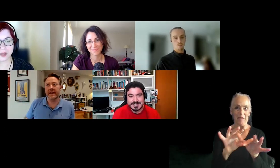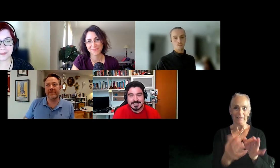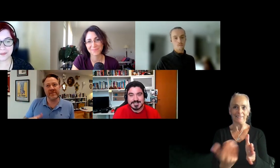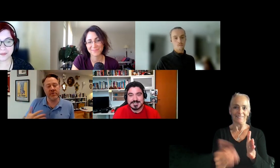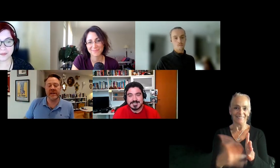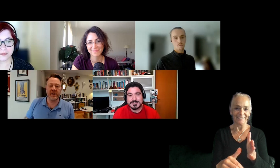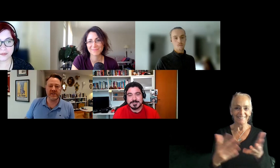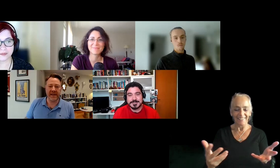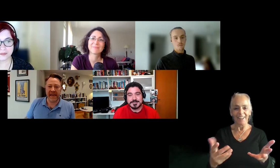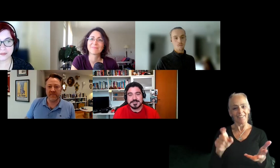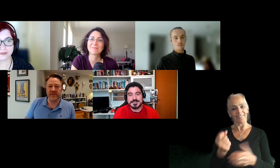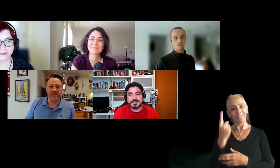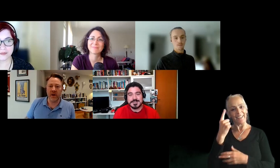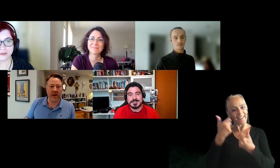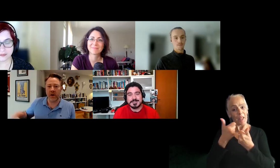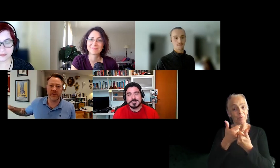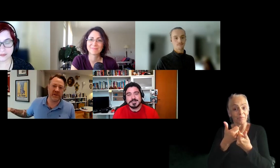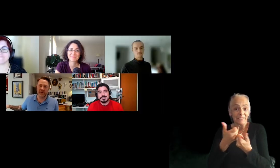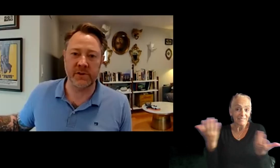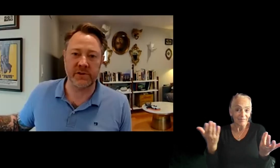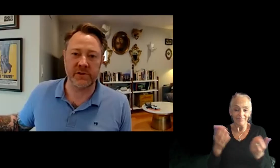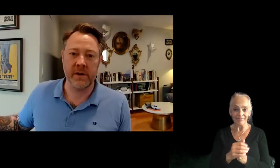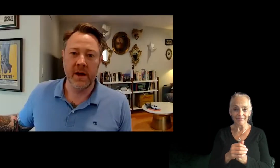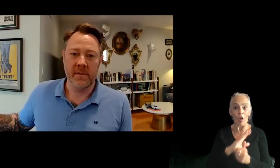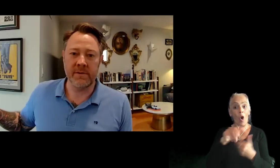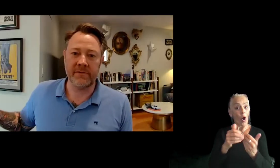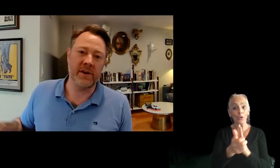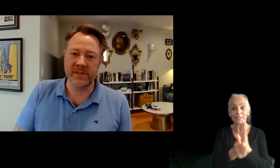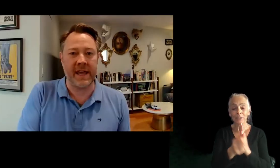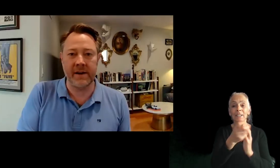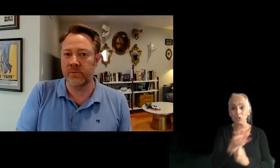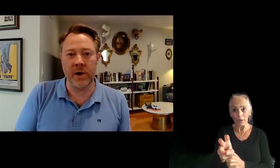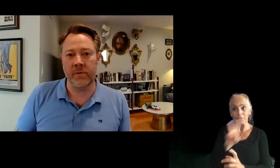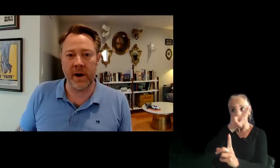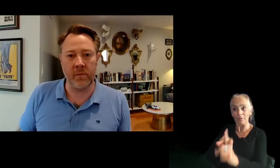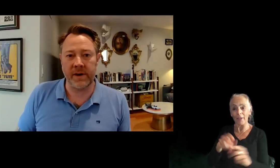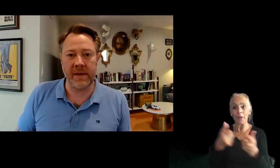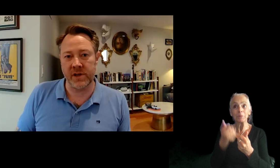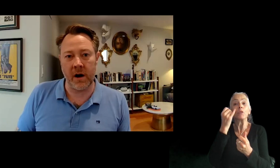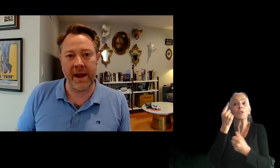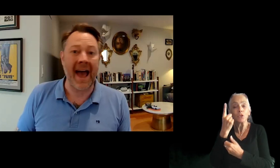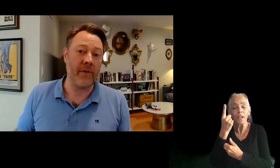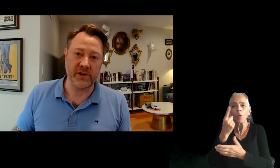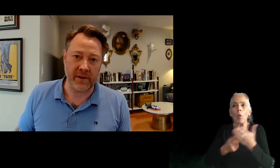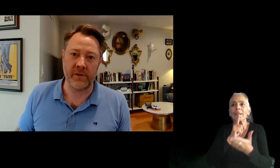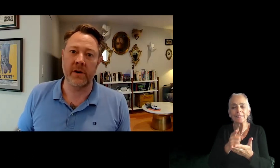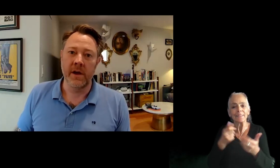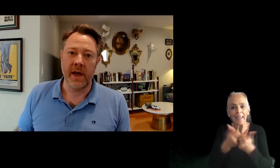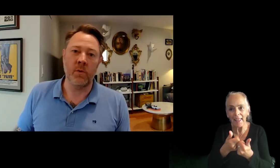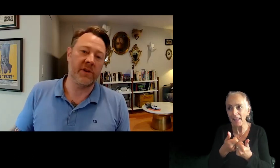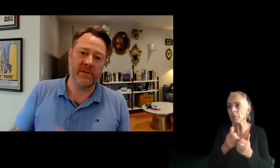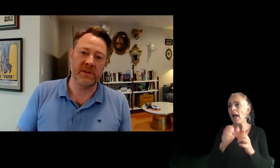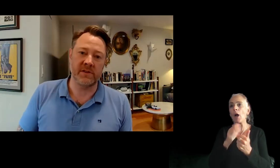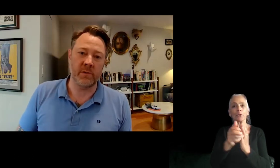you really need to understand games, you know, like all of your skills will transfer, but you have to understand where, where, games are and how they transfer